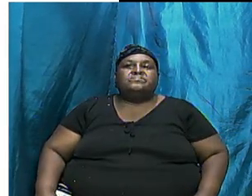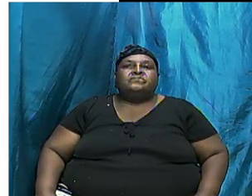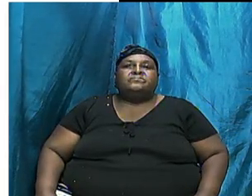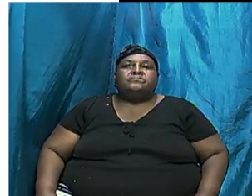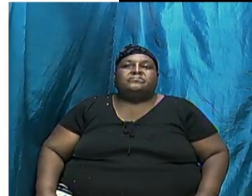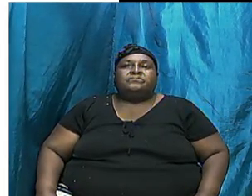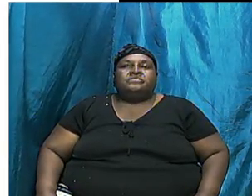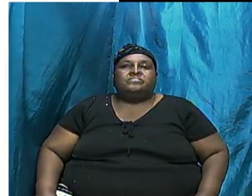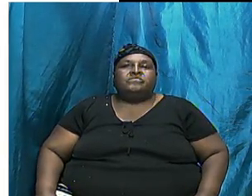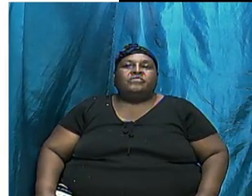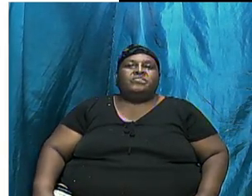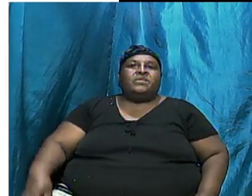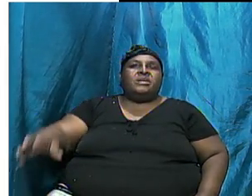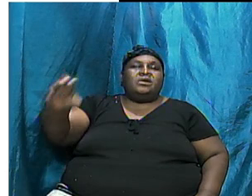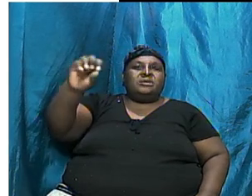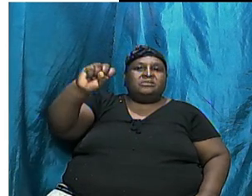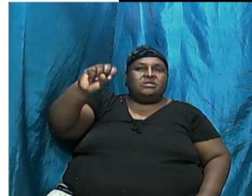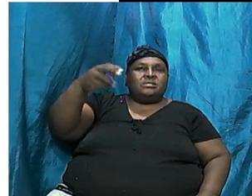Now Shem